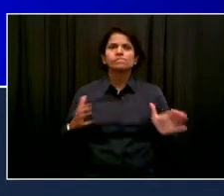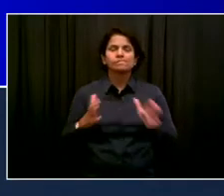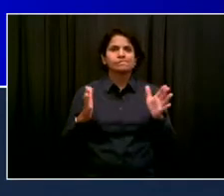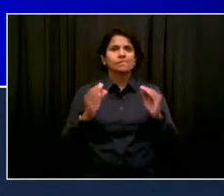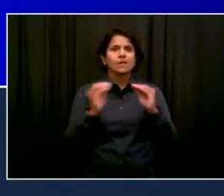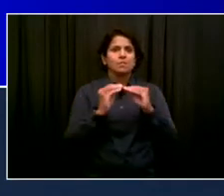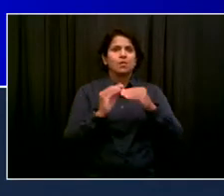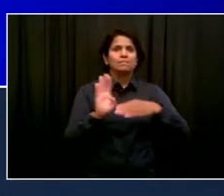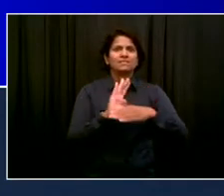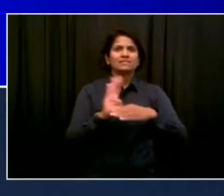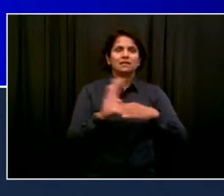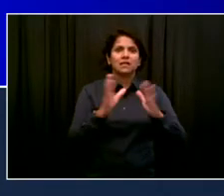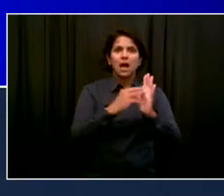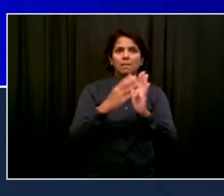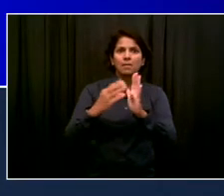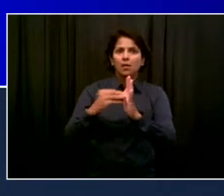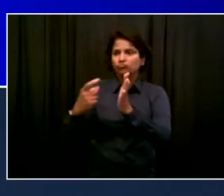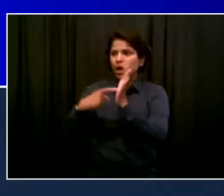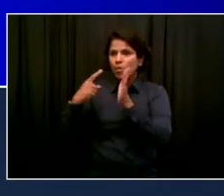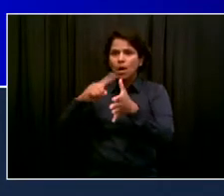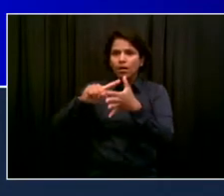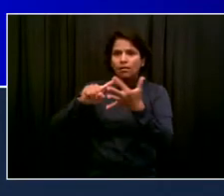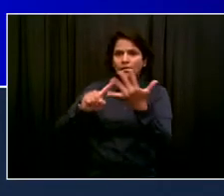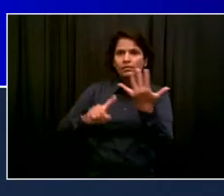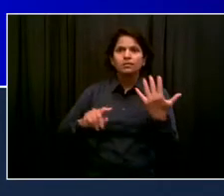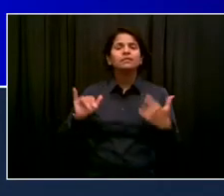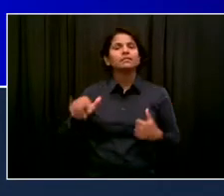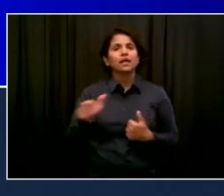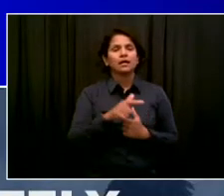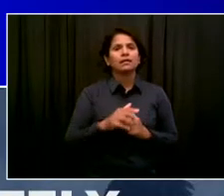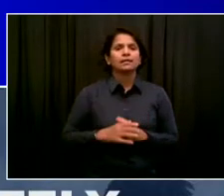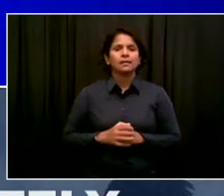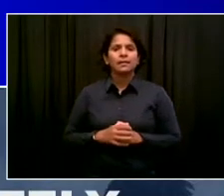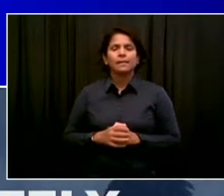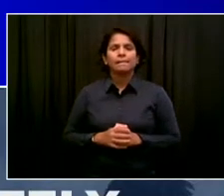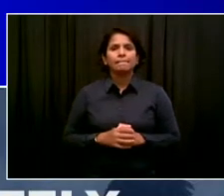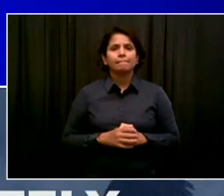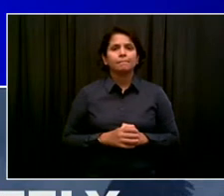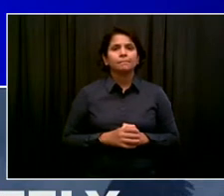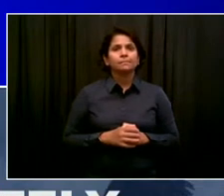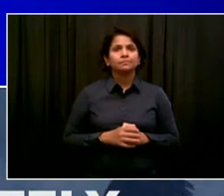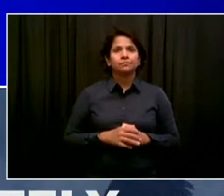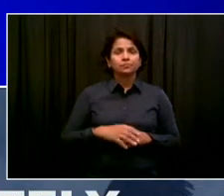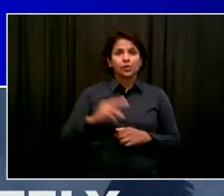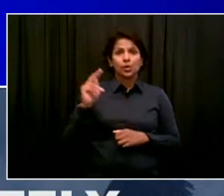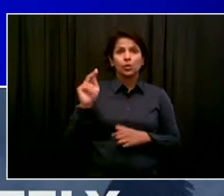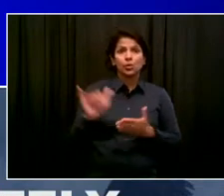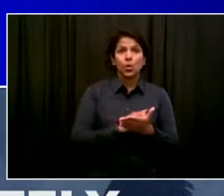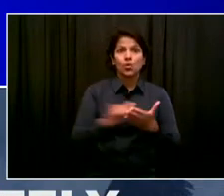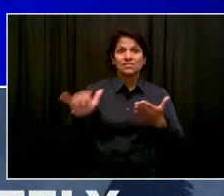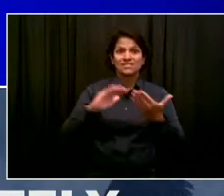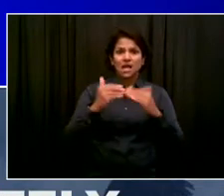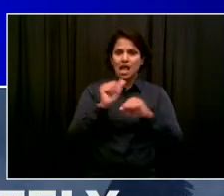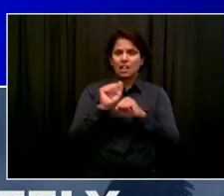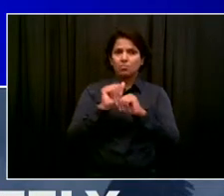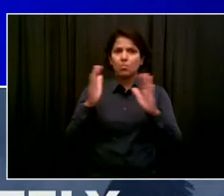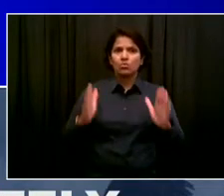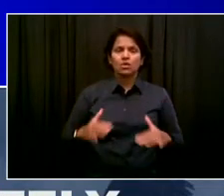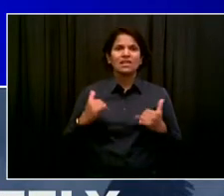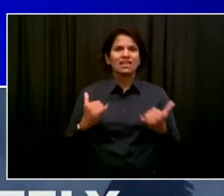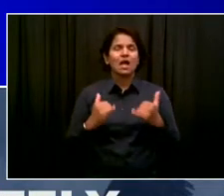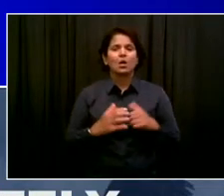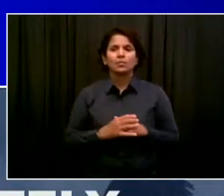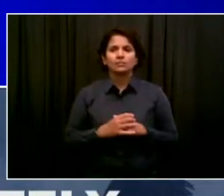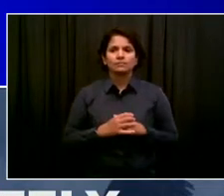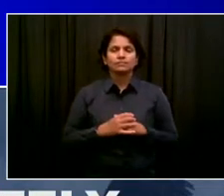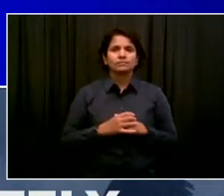for our city workers, effective immediately. Every single new person hired by the city of New York,